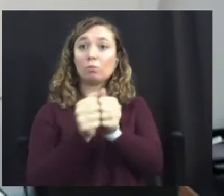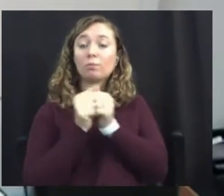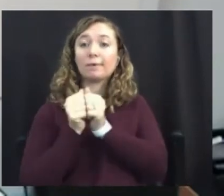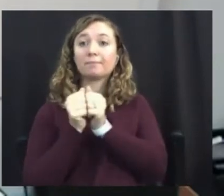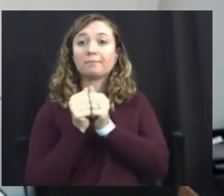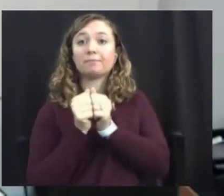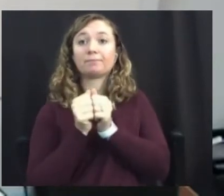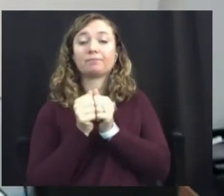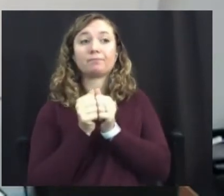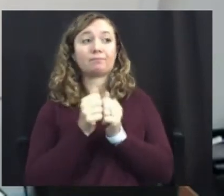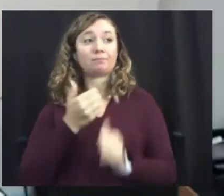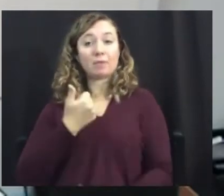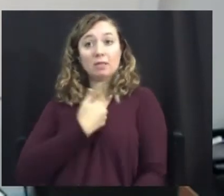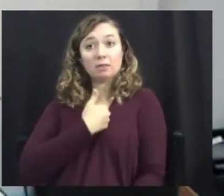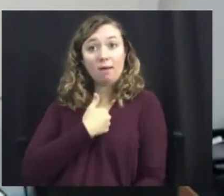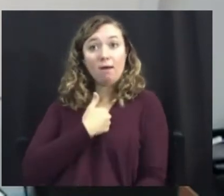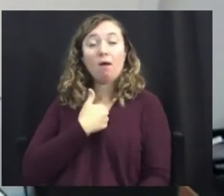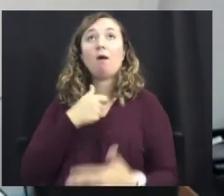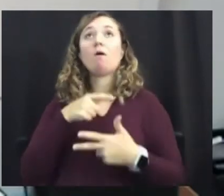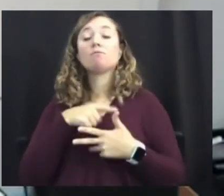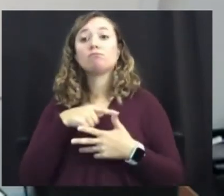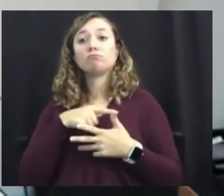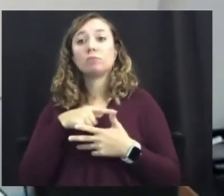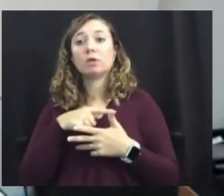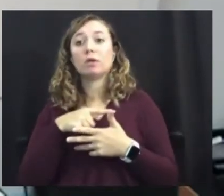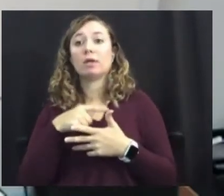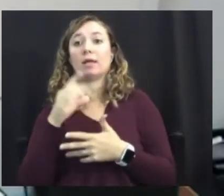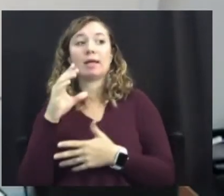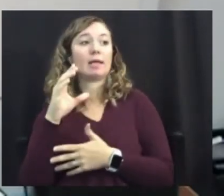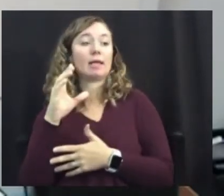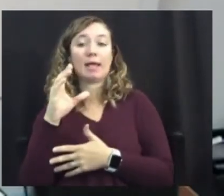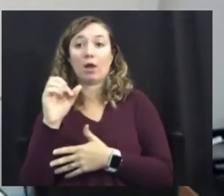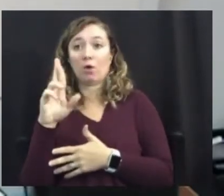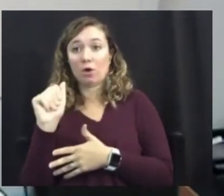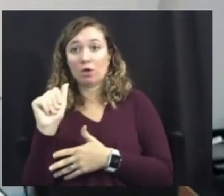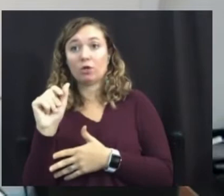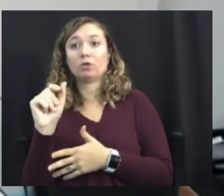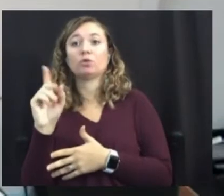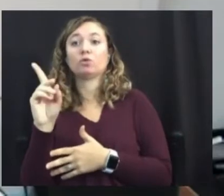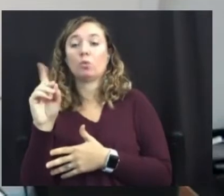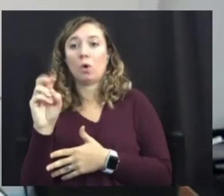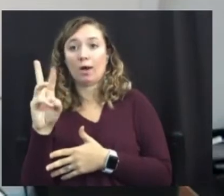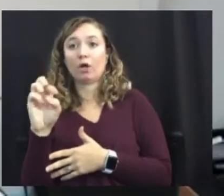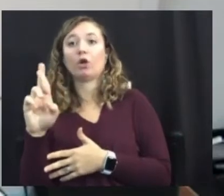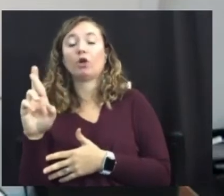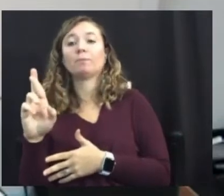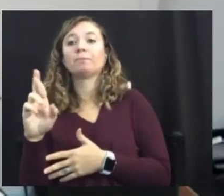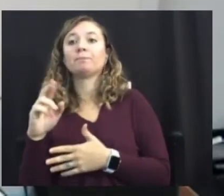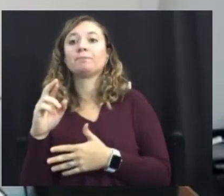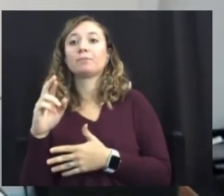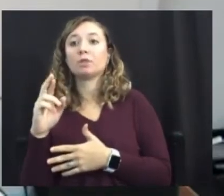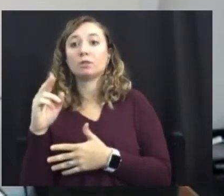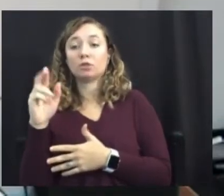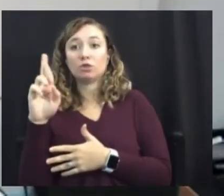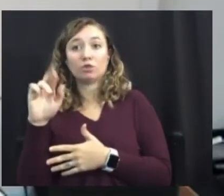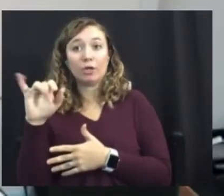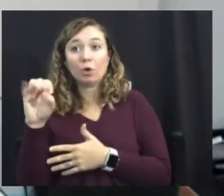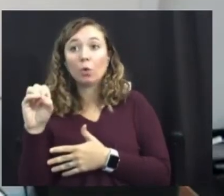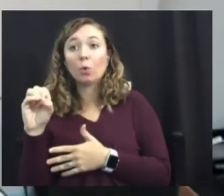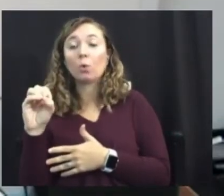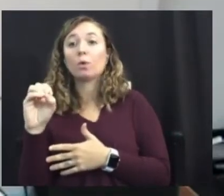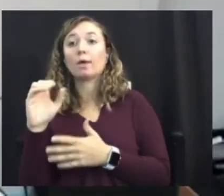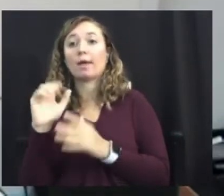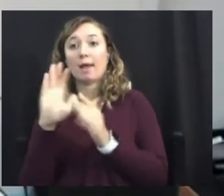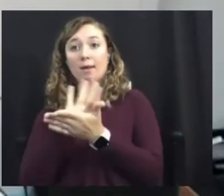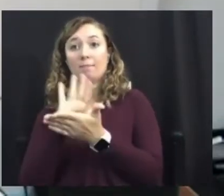includes myself. There's also Kara Dwyer, who is the Education Program Coordinator for the TRIO Training Academy, and she is going to be doing